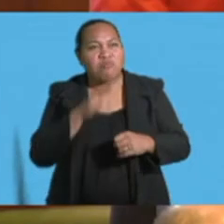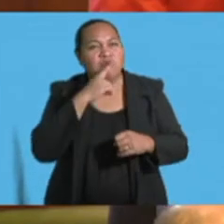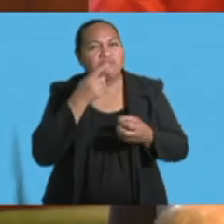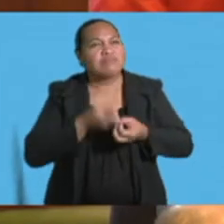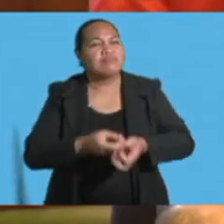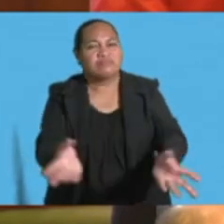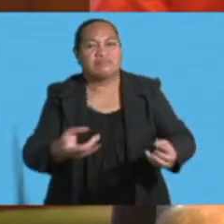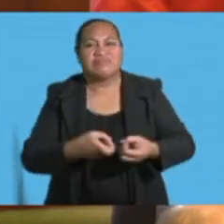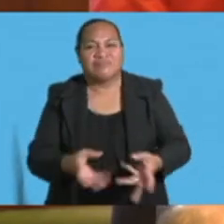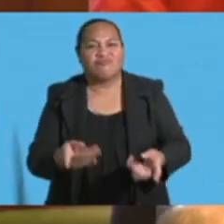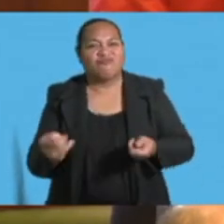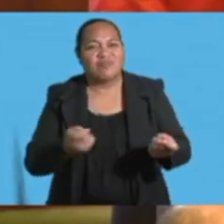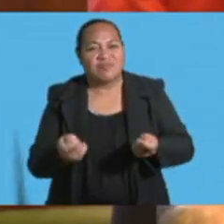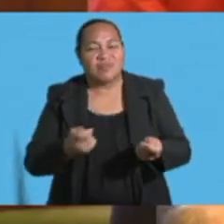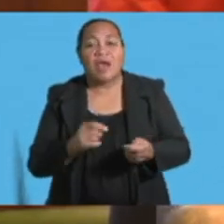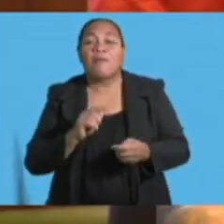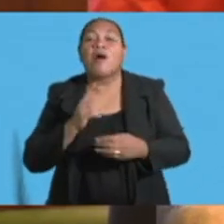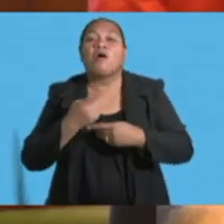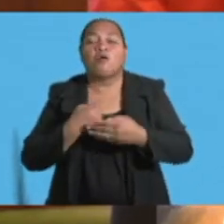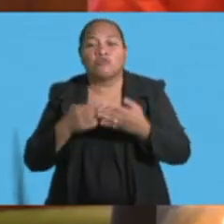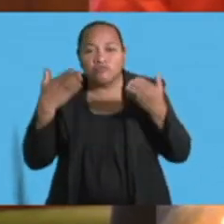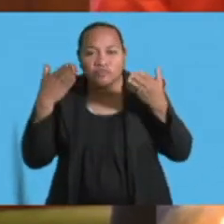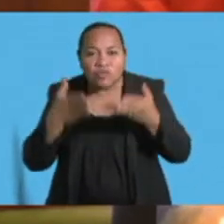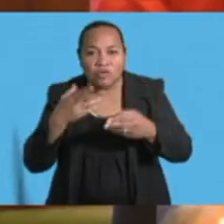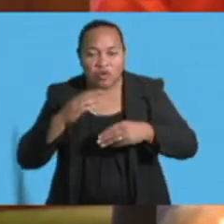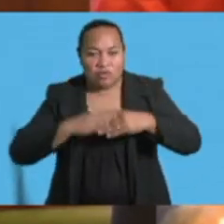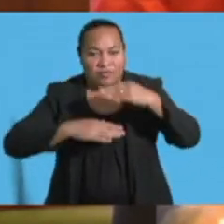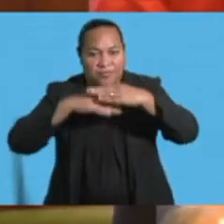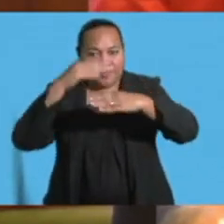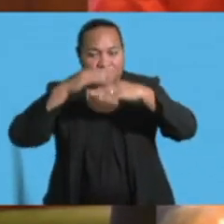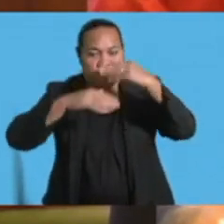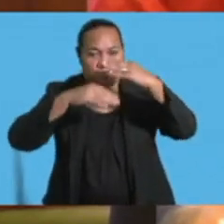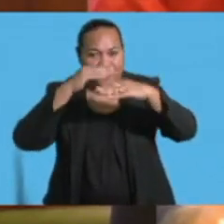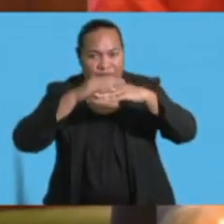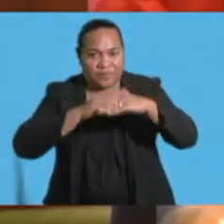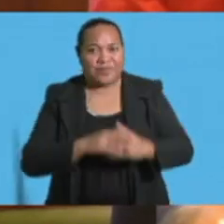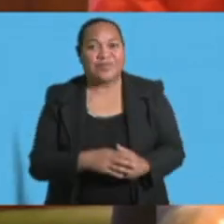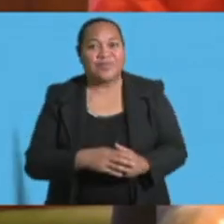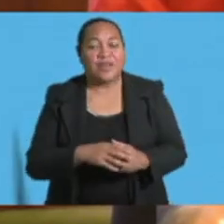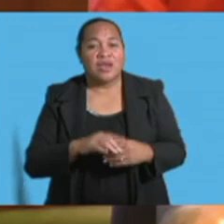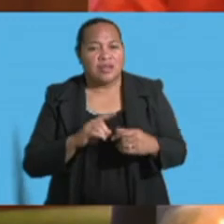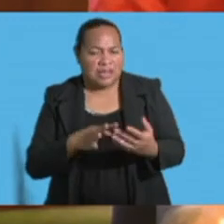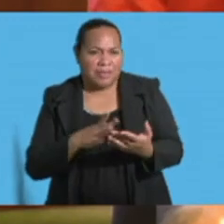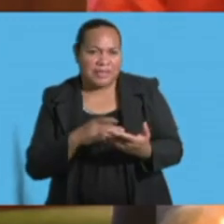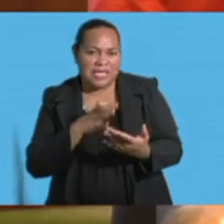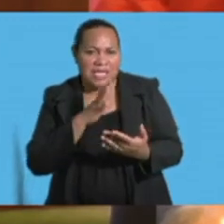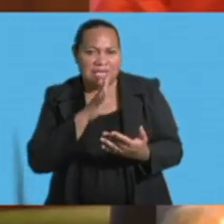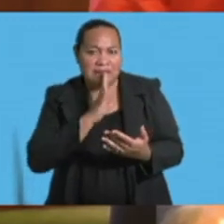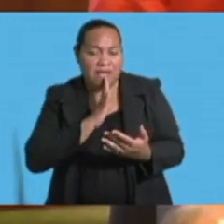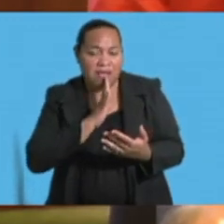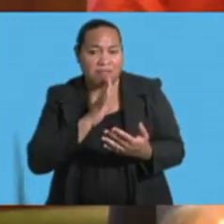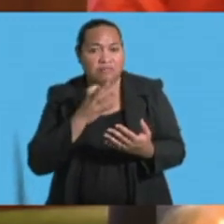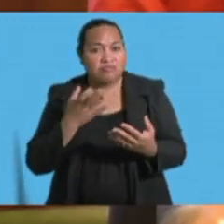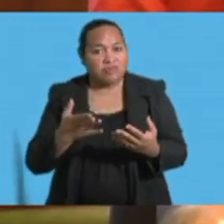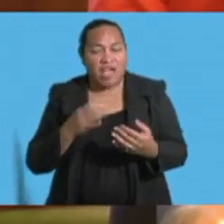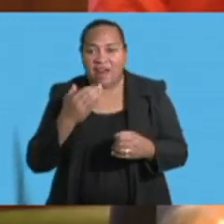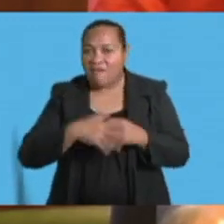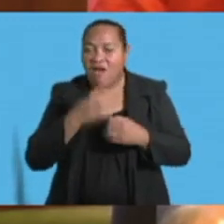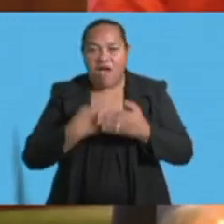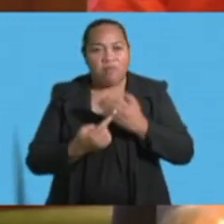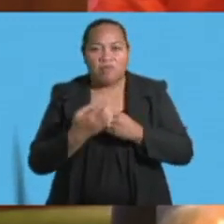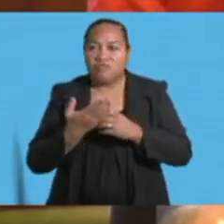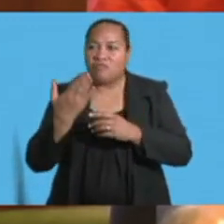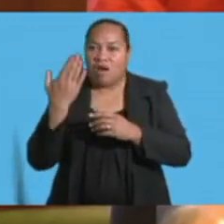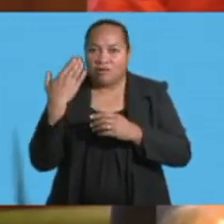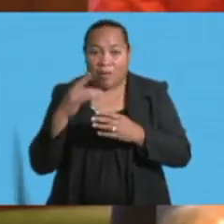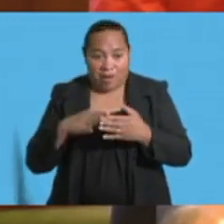business, Madam Speaker, a continued maintenance and progression program is key, but sadly, this was not the case in the past. Our